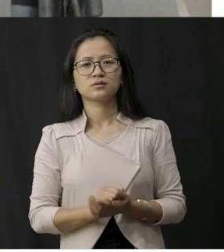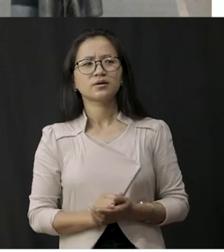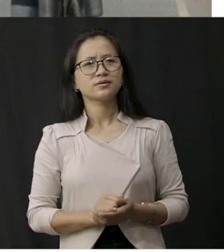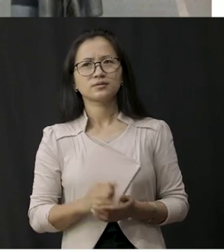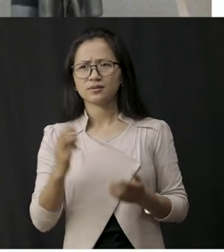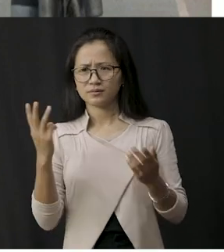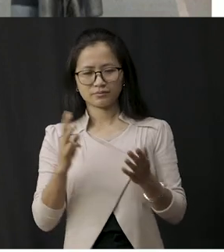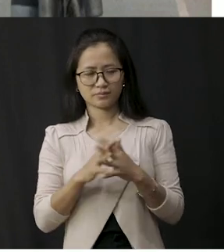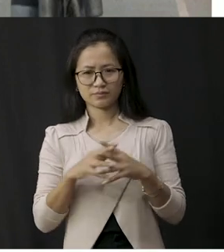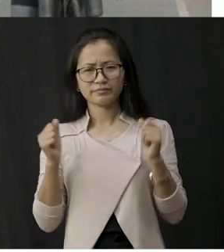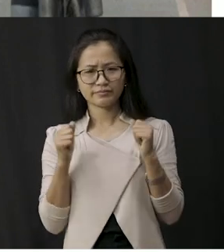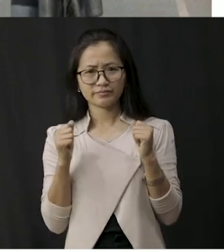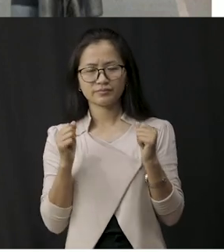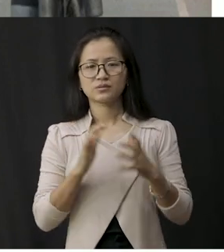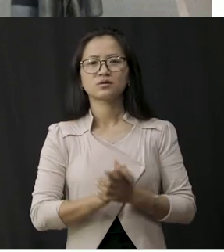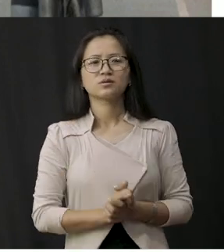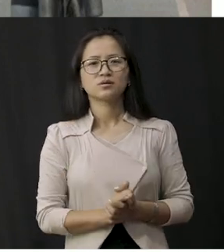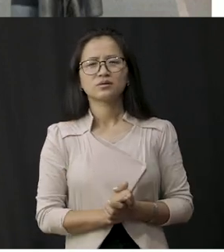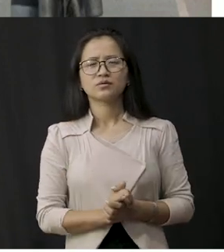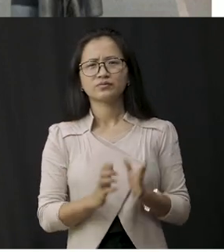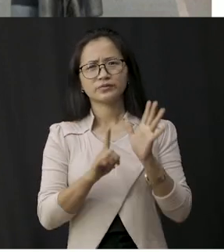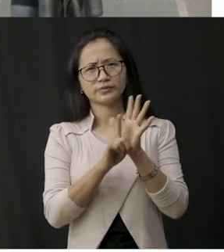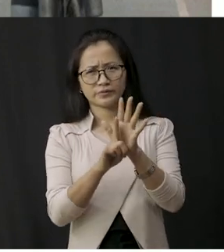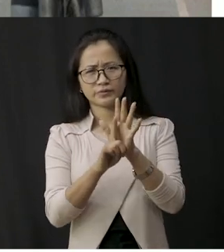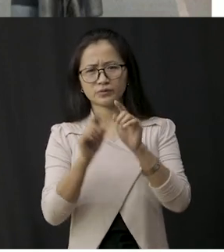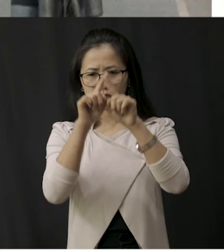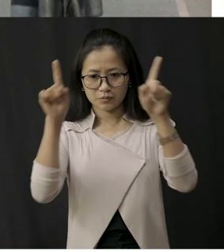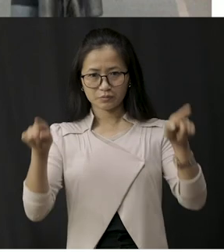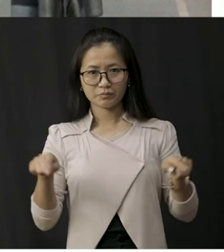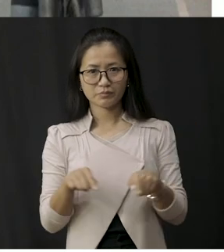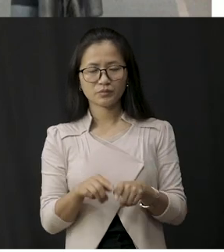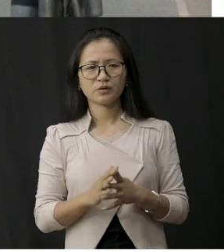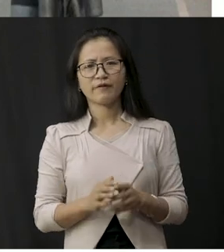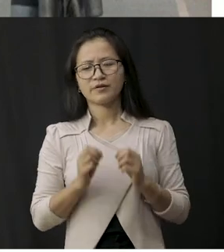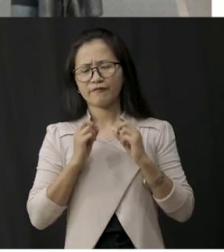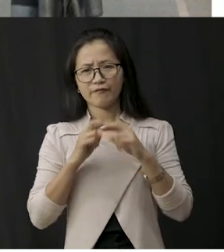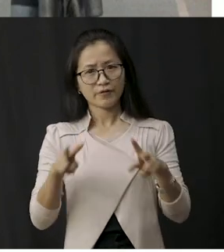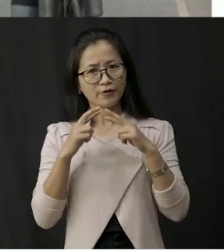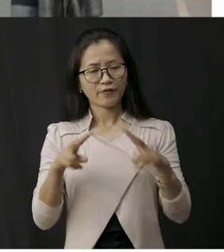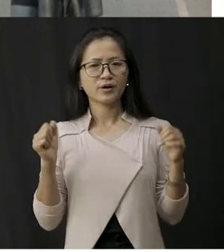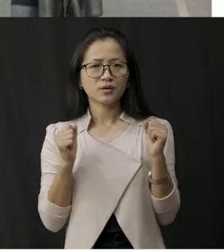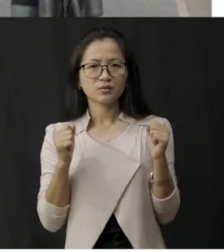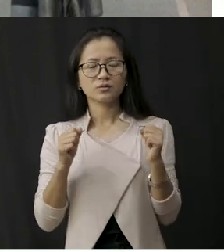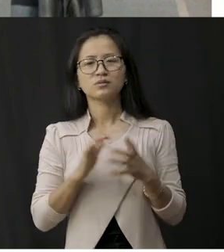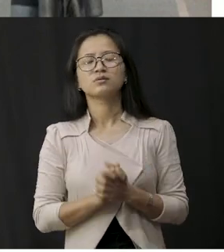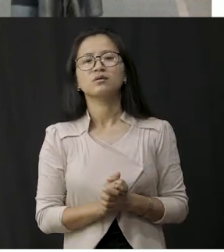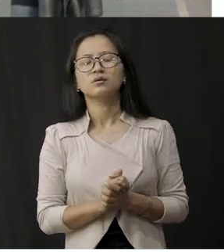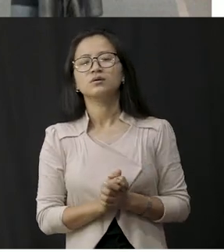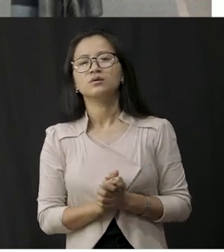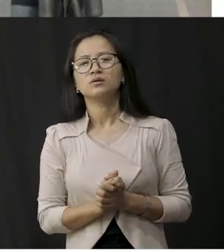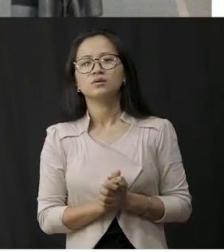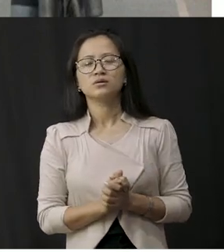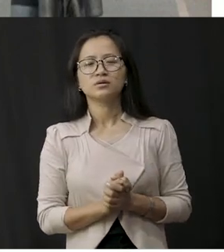winter and here from the picture we can see that it is very very cool so students